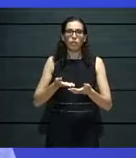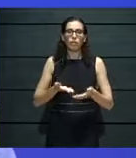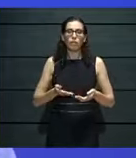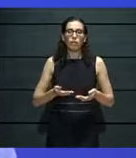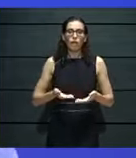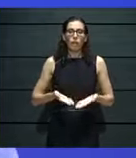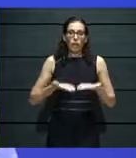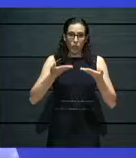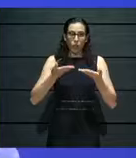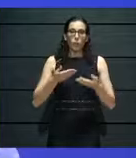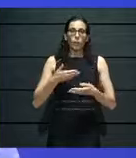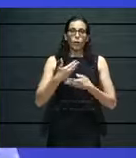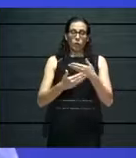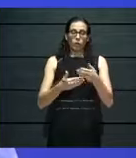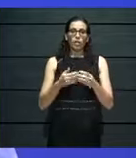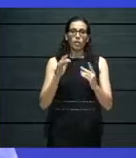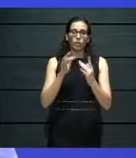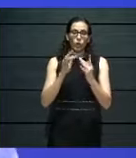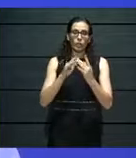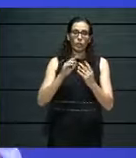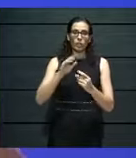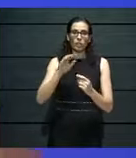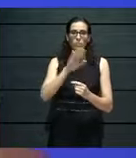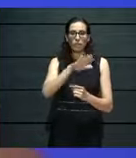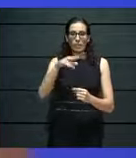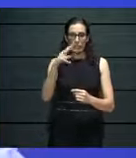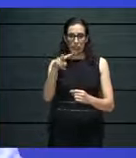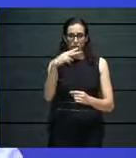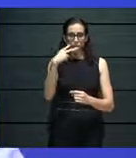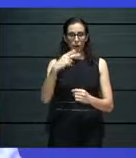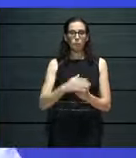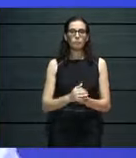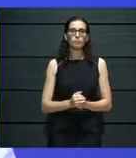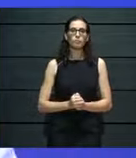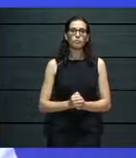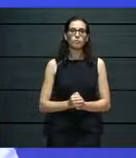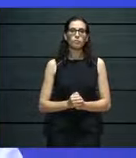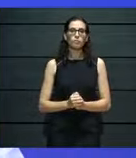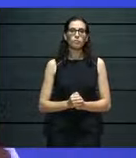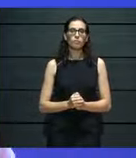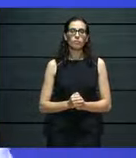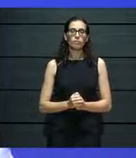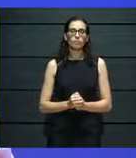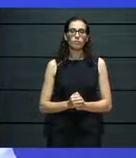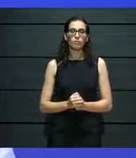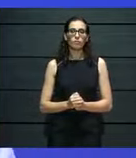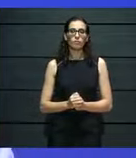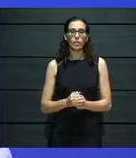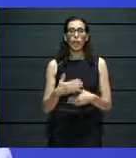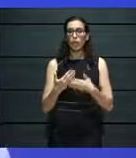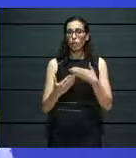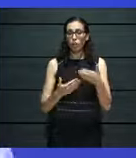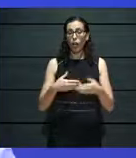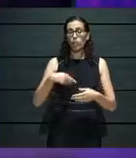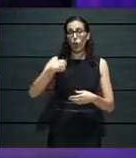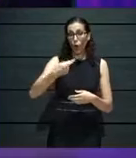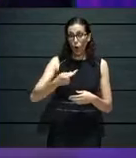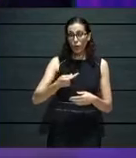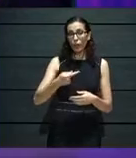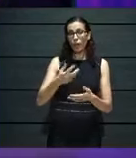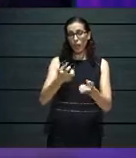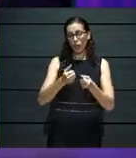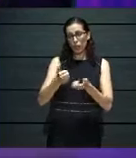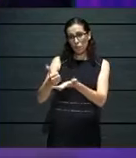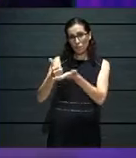So, one of the things we are truly looking at here, especially with the help of the